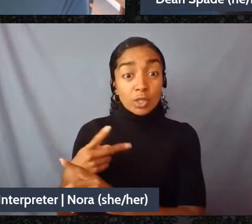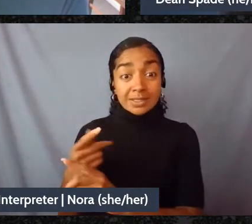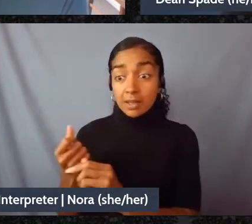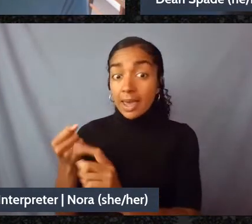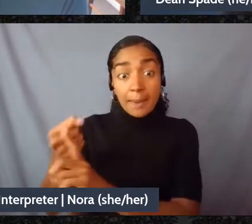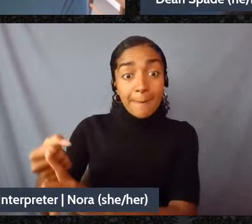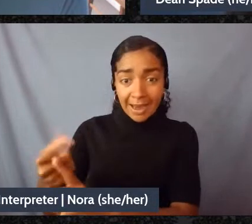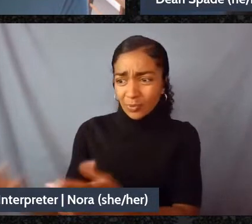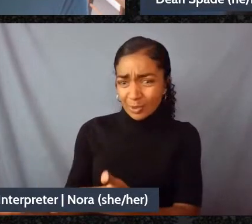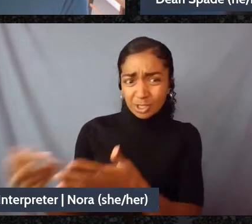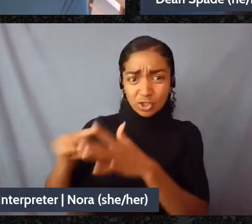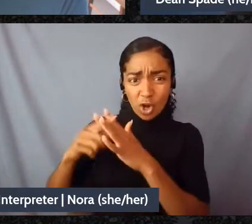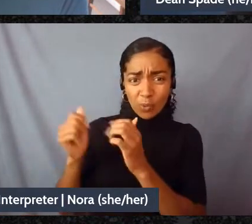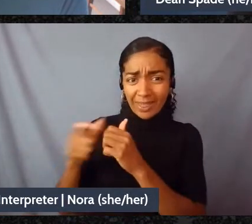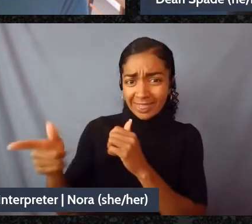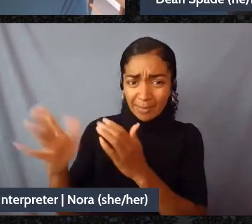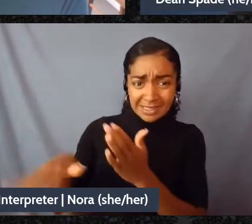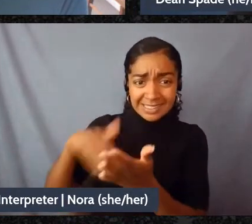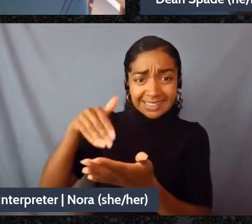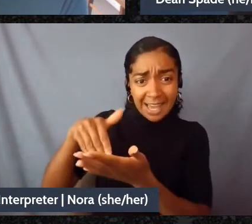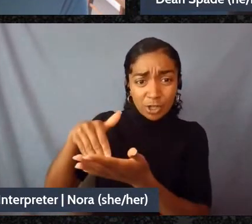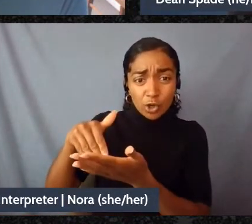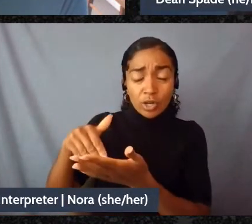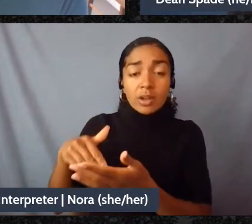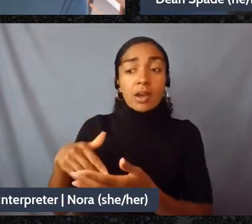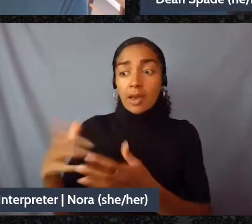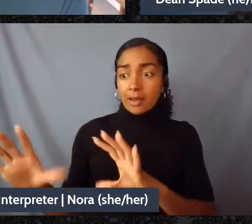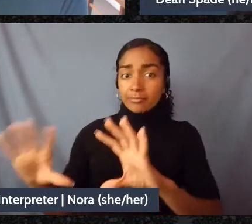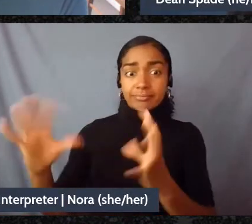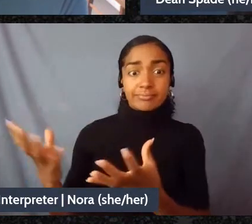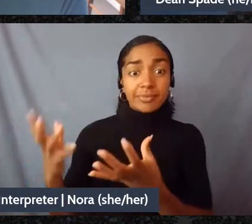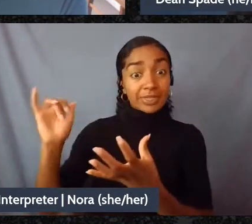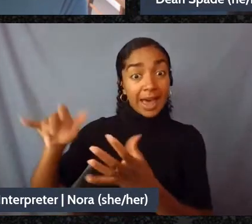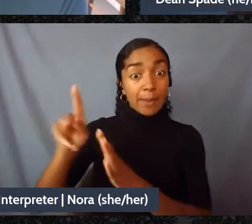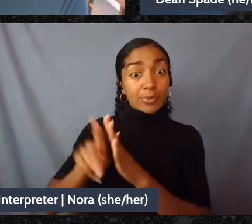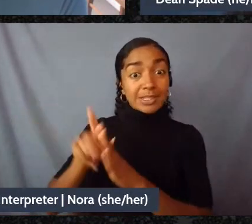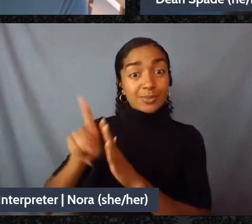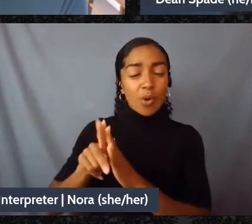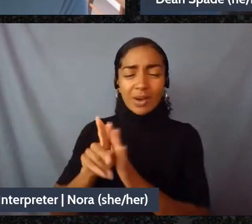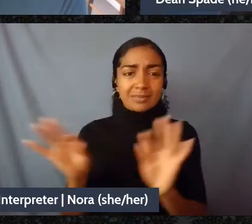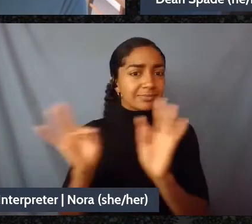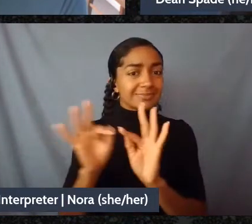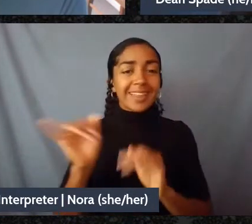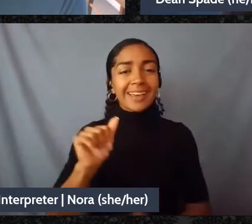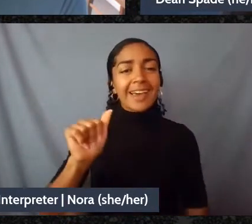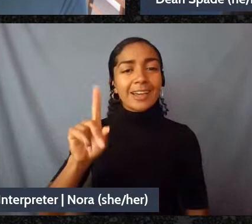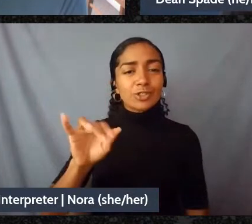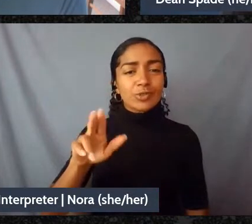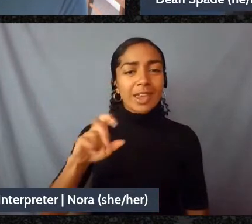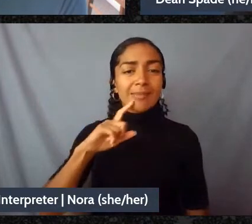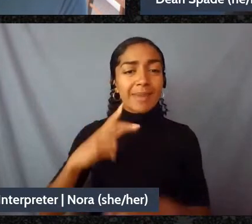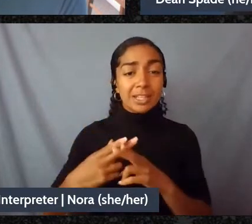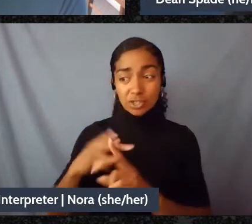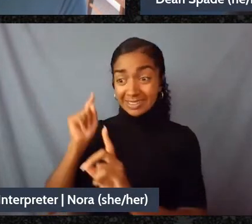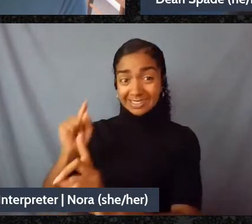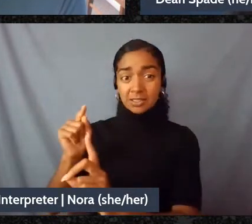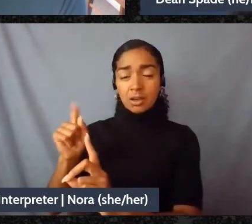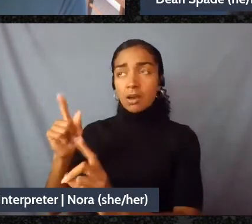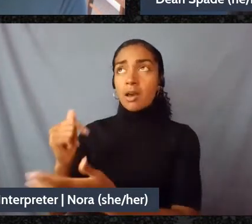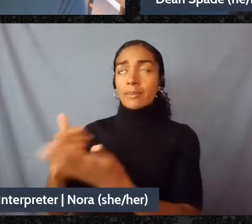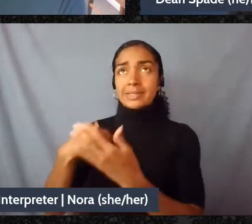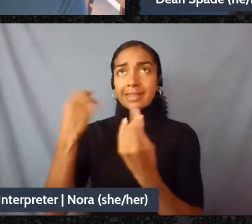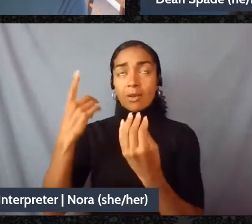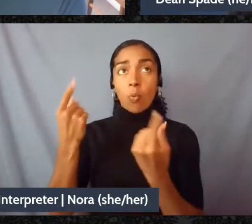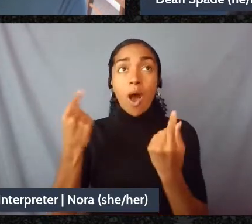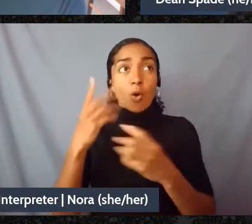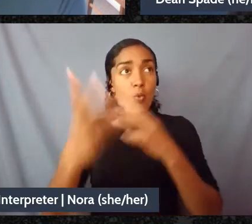you know those principles are vital for thinking about like as Adrian was saying like what world we're building that's not just like a